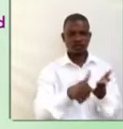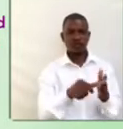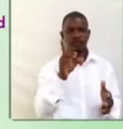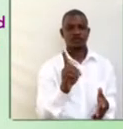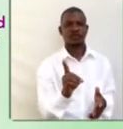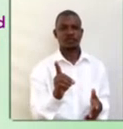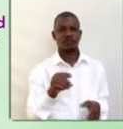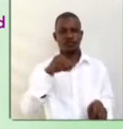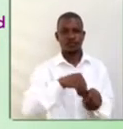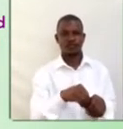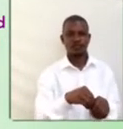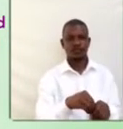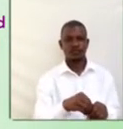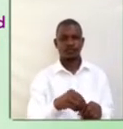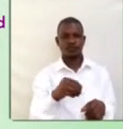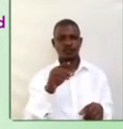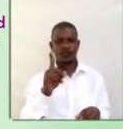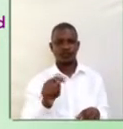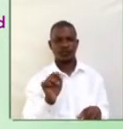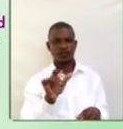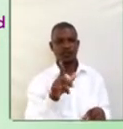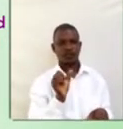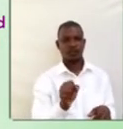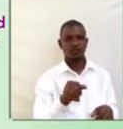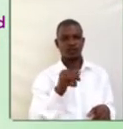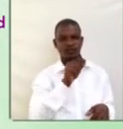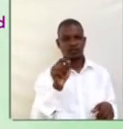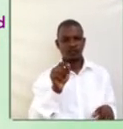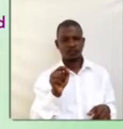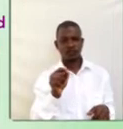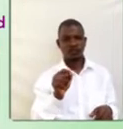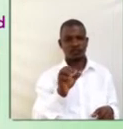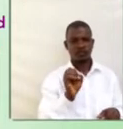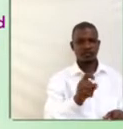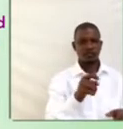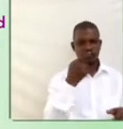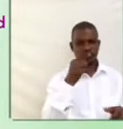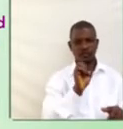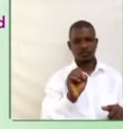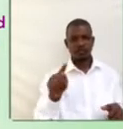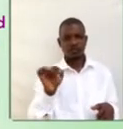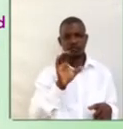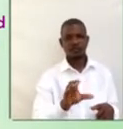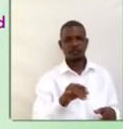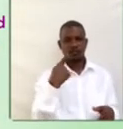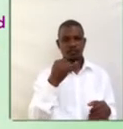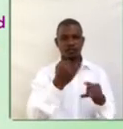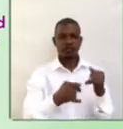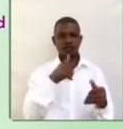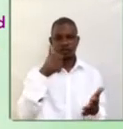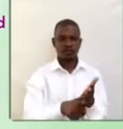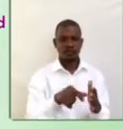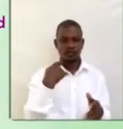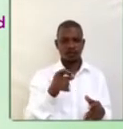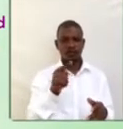in tricks, dance, etc. The last letters